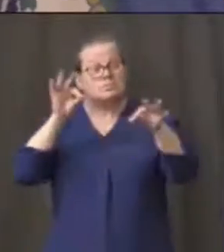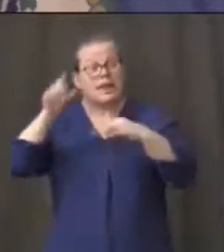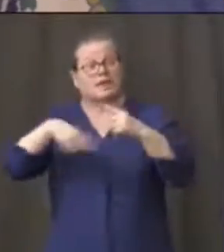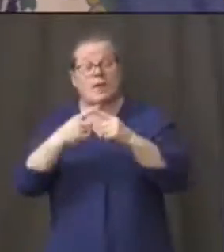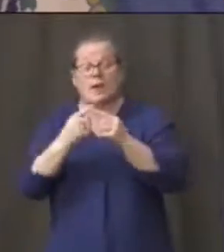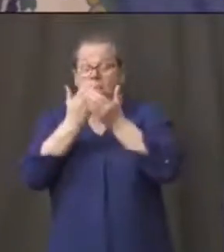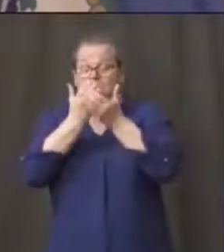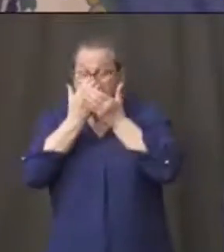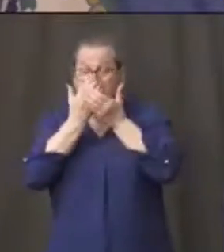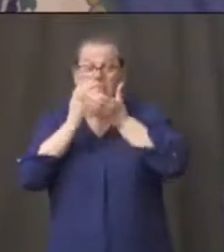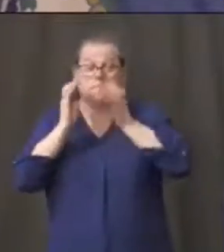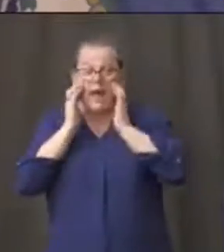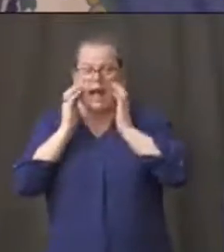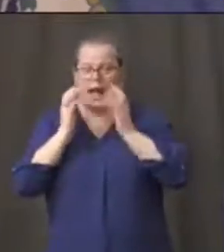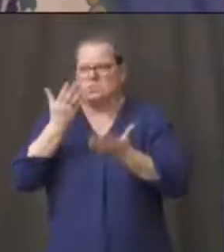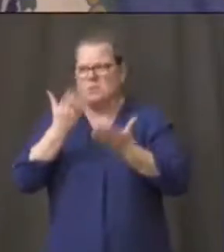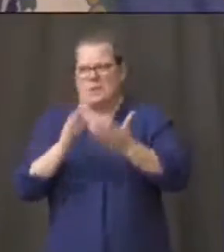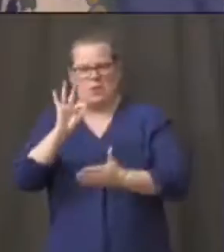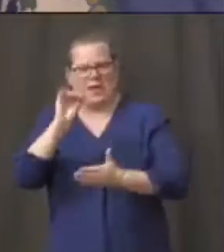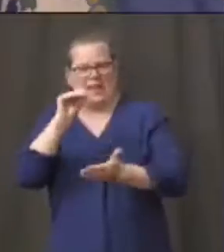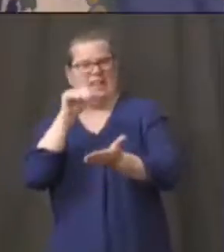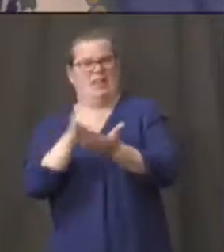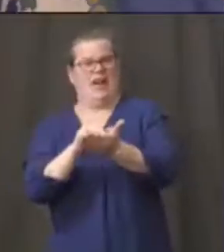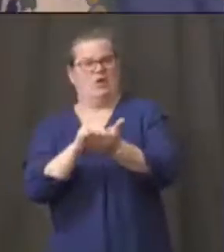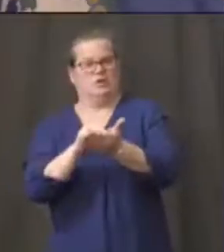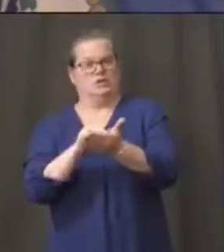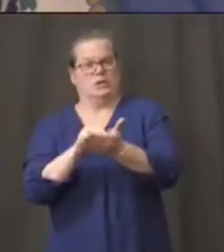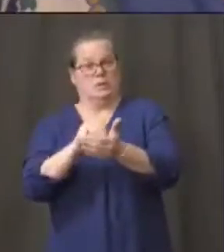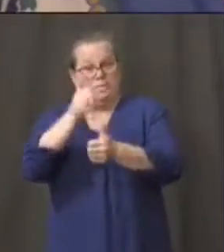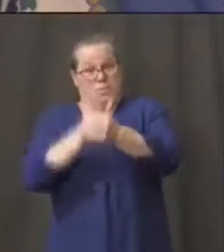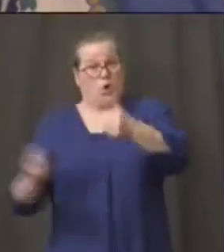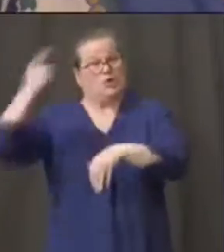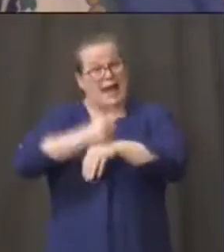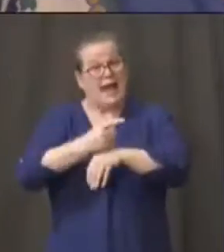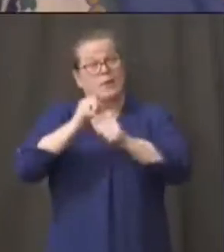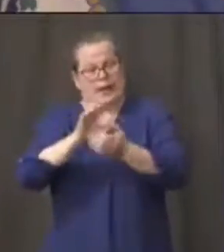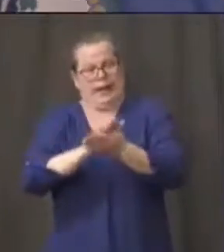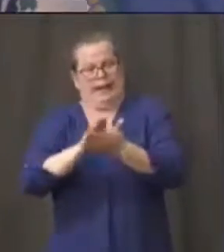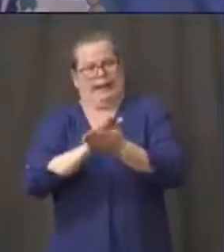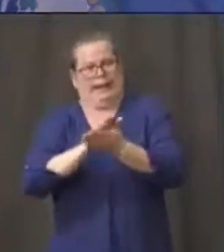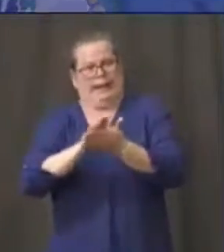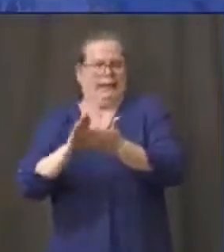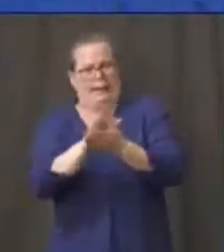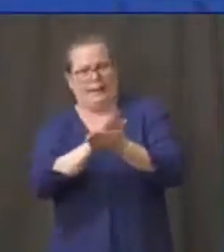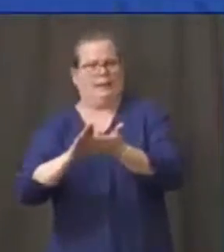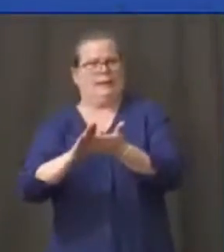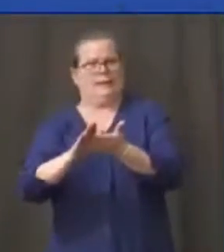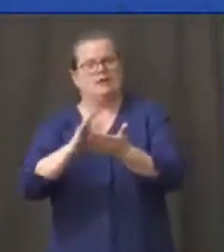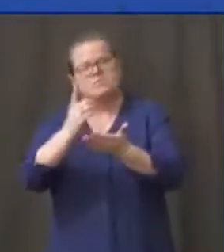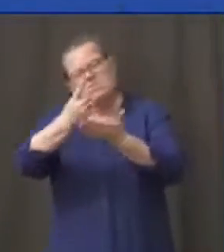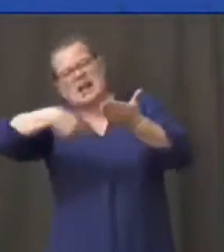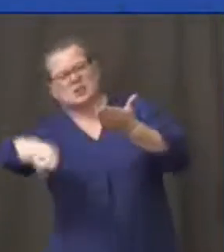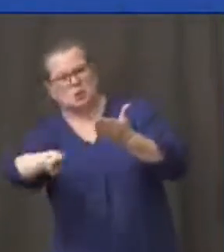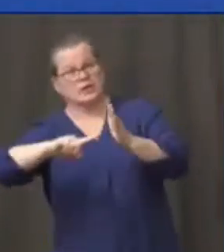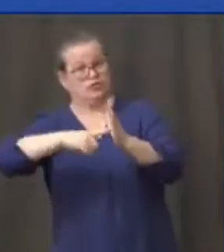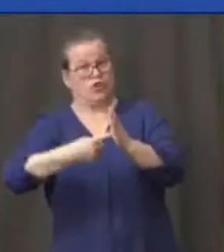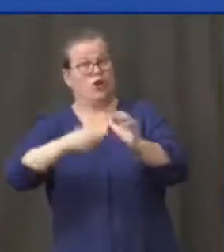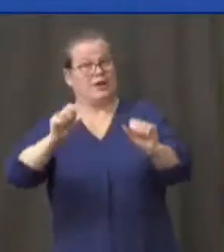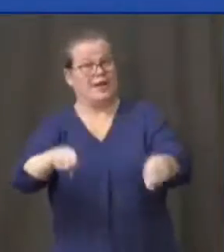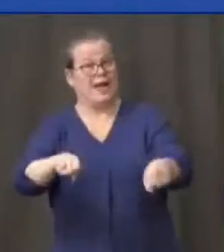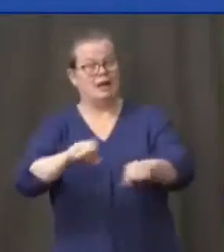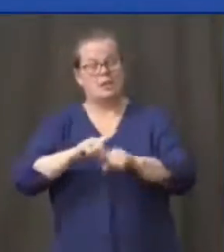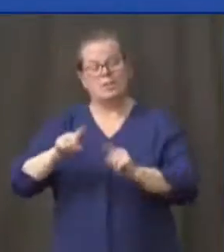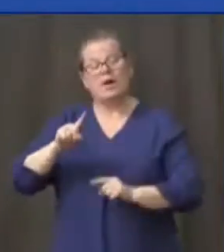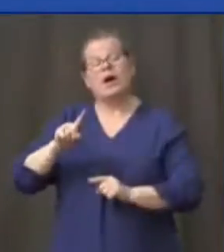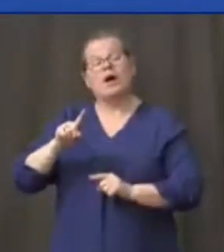day, you know, in a week or so. But in the meantime, ctcovidresponse.org is a